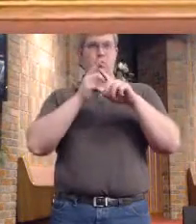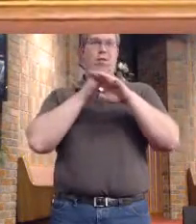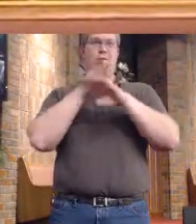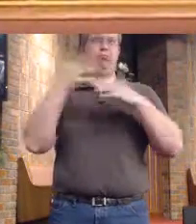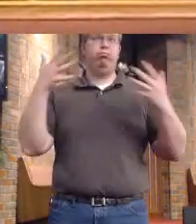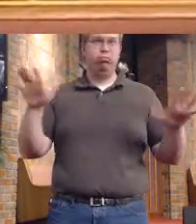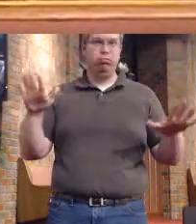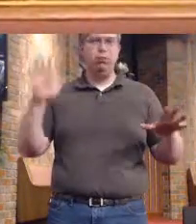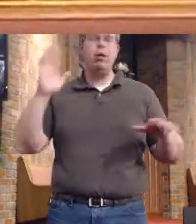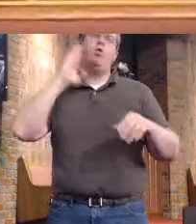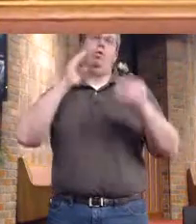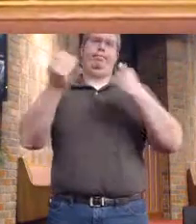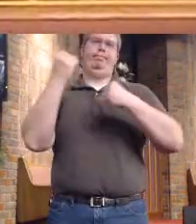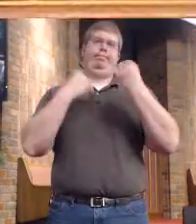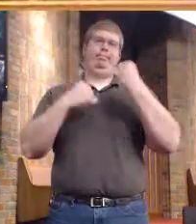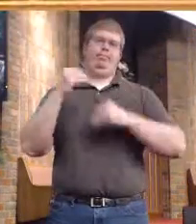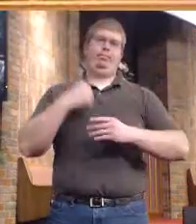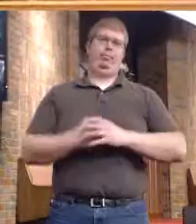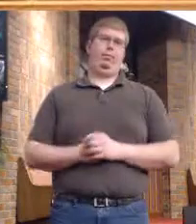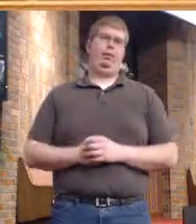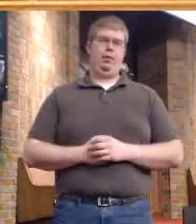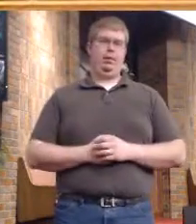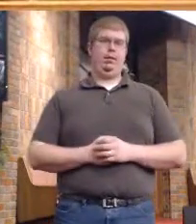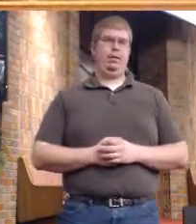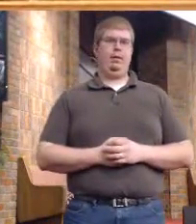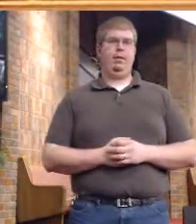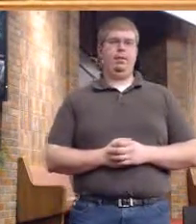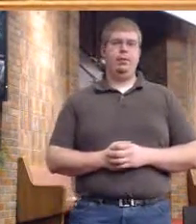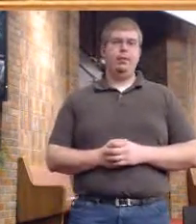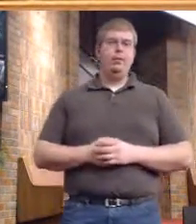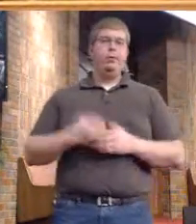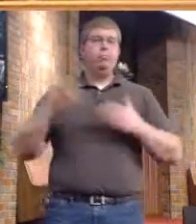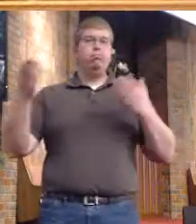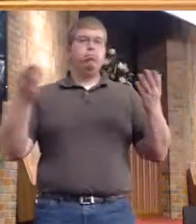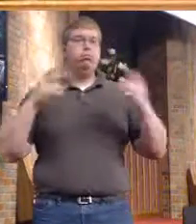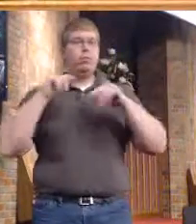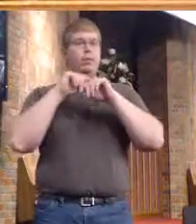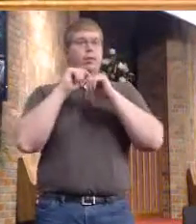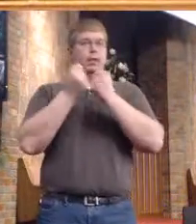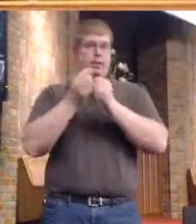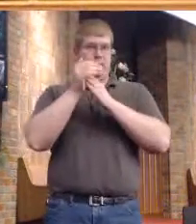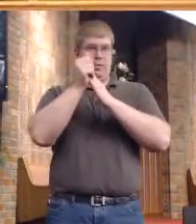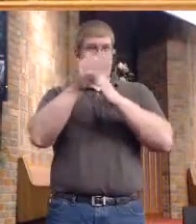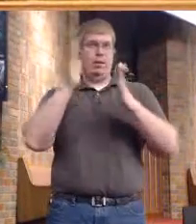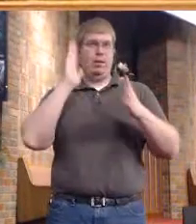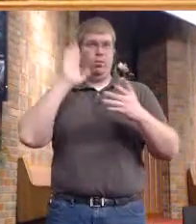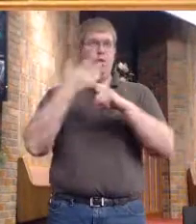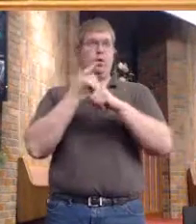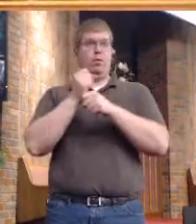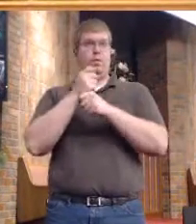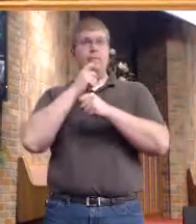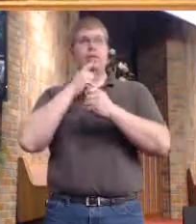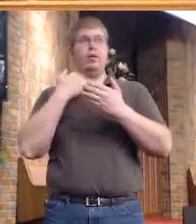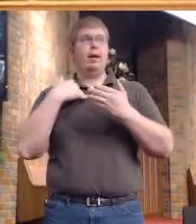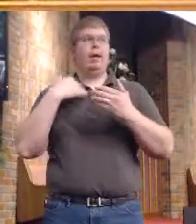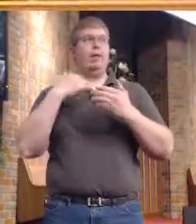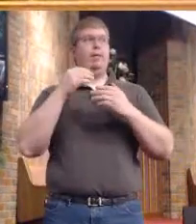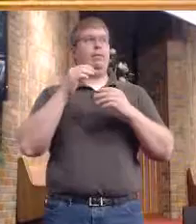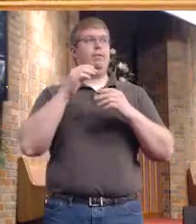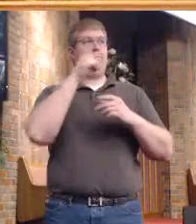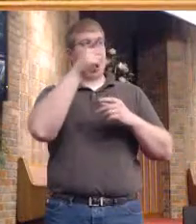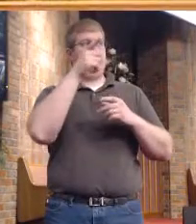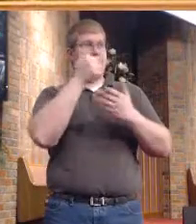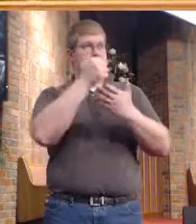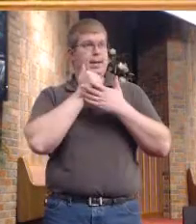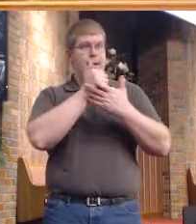Service teams and service team leaders, they are all planning to get people to help. There'll be water during the break, and of course the food and